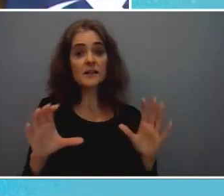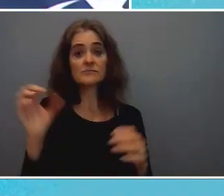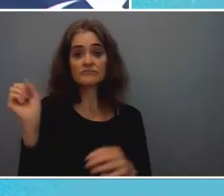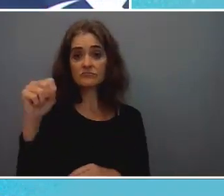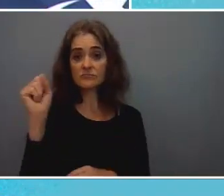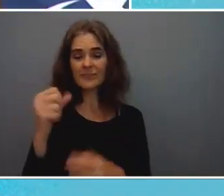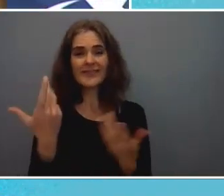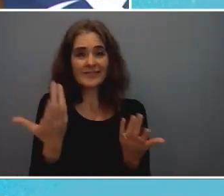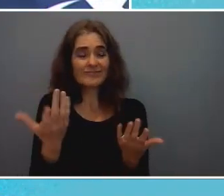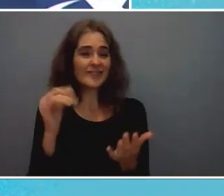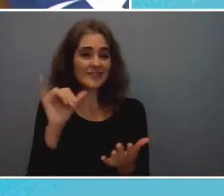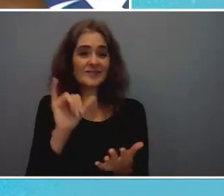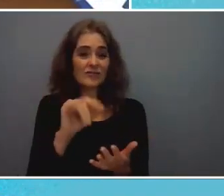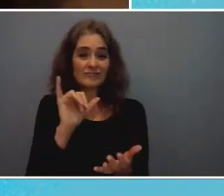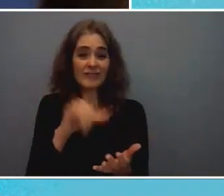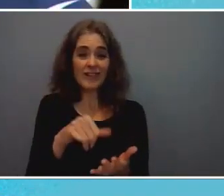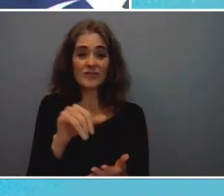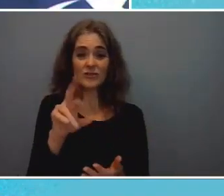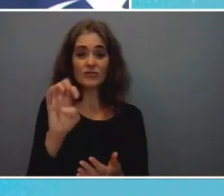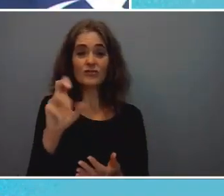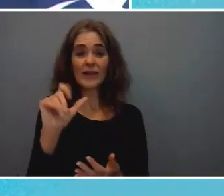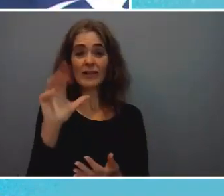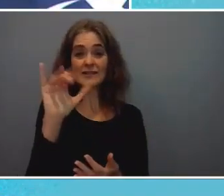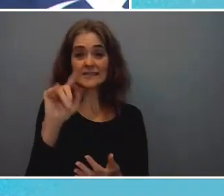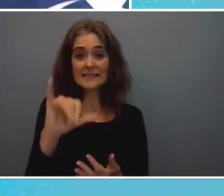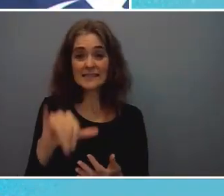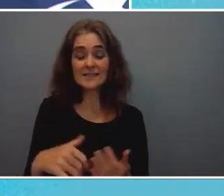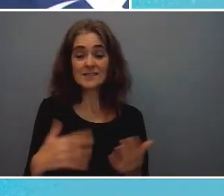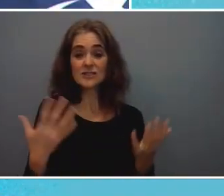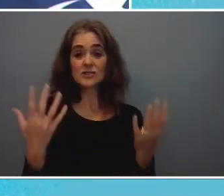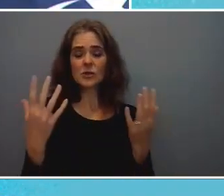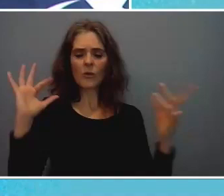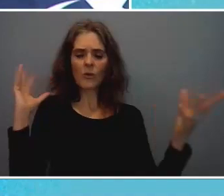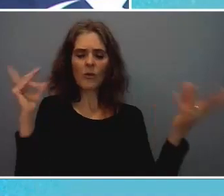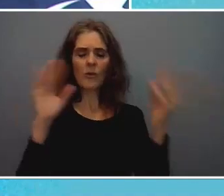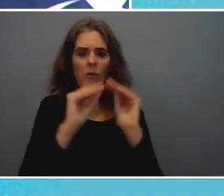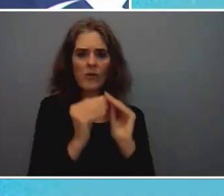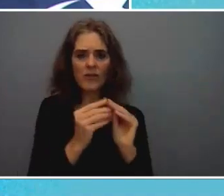reality so all of this to say that um